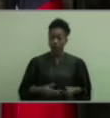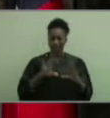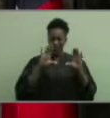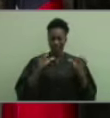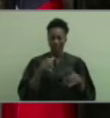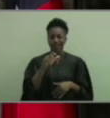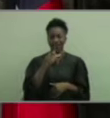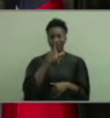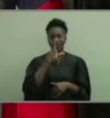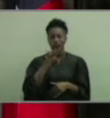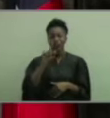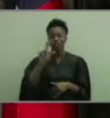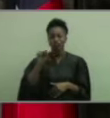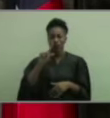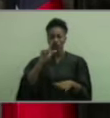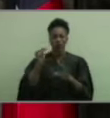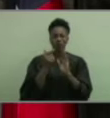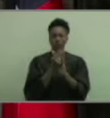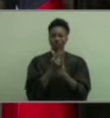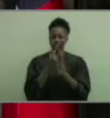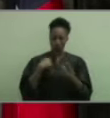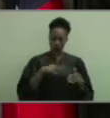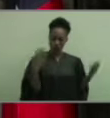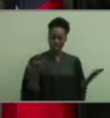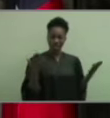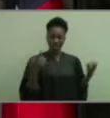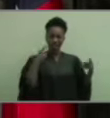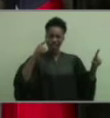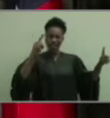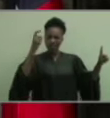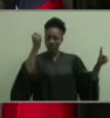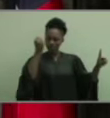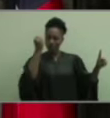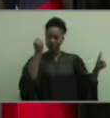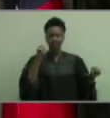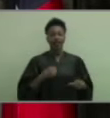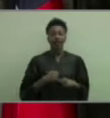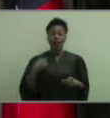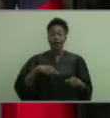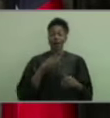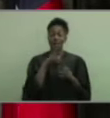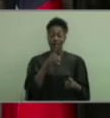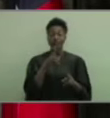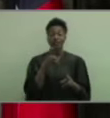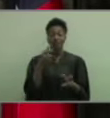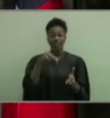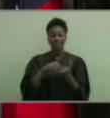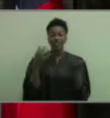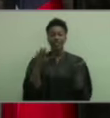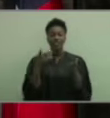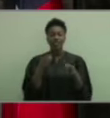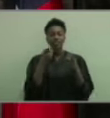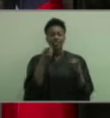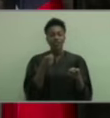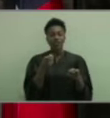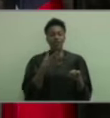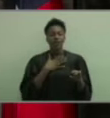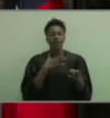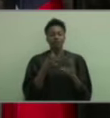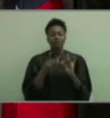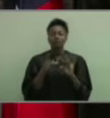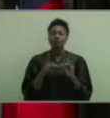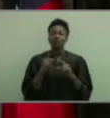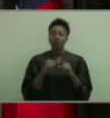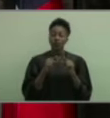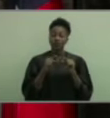Graduation Ceremony. We did it. I am honored to be standing here and giving my remarks to you all as we share this long-awaited moment